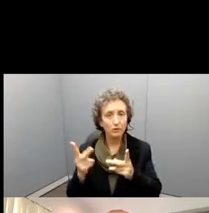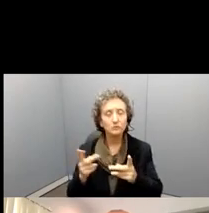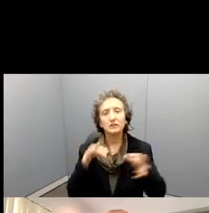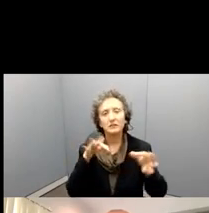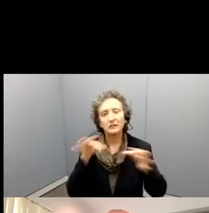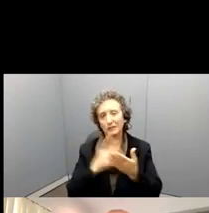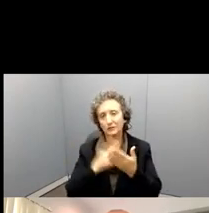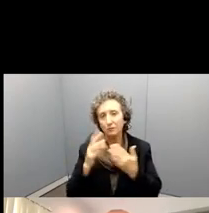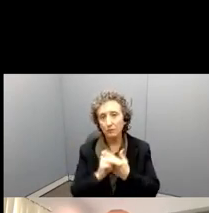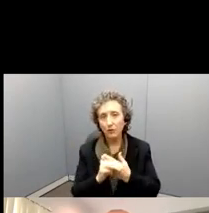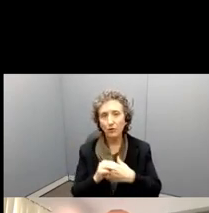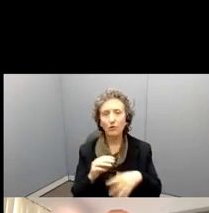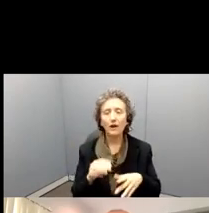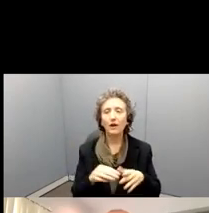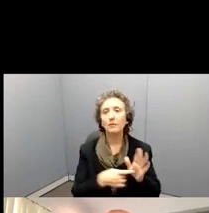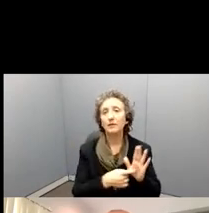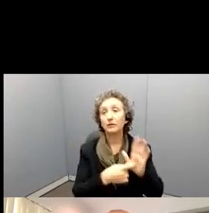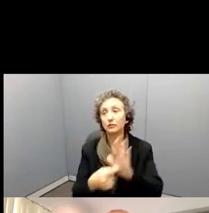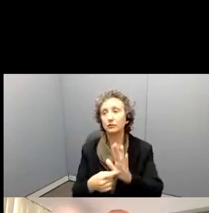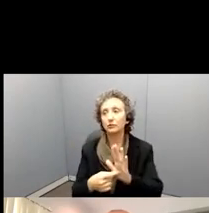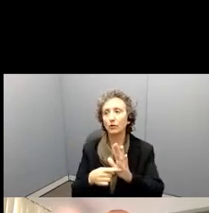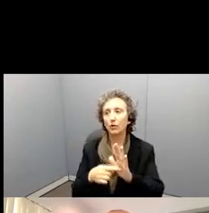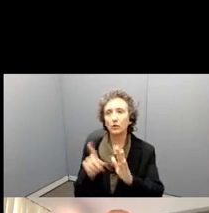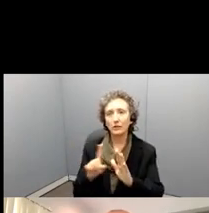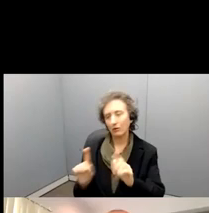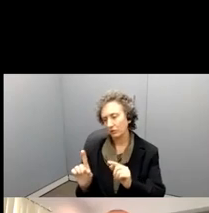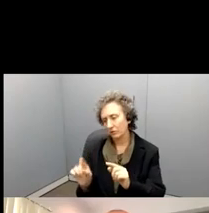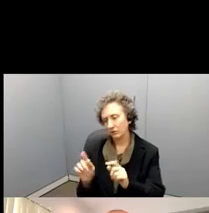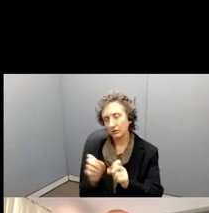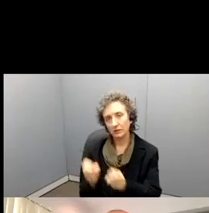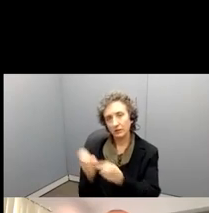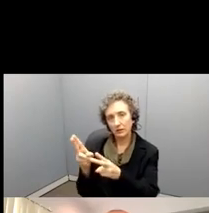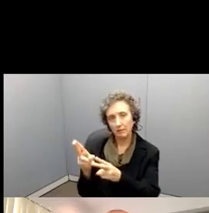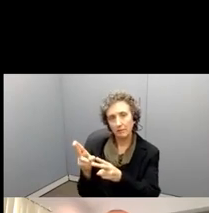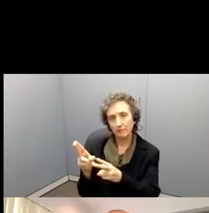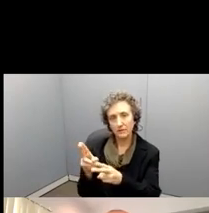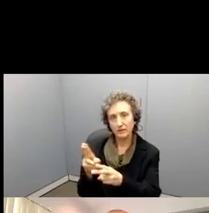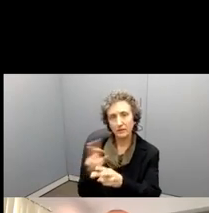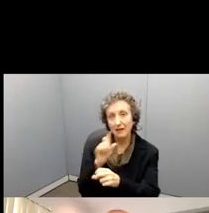a place where you can actually submit that, your actual proposal.